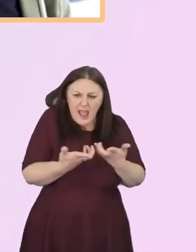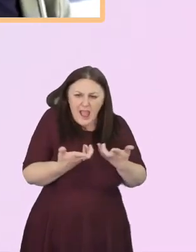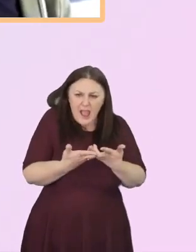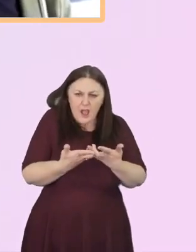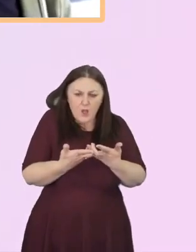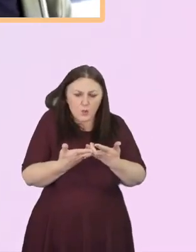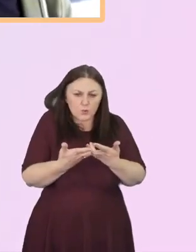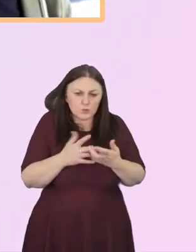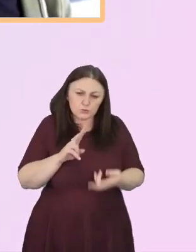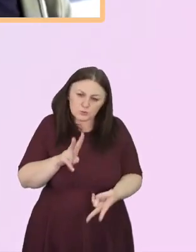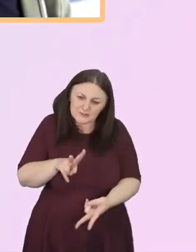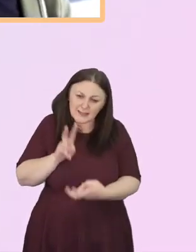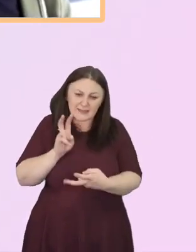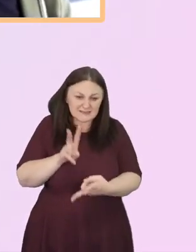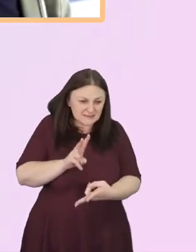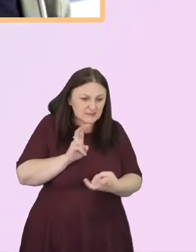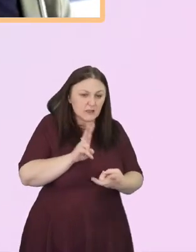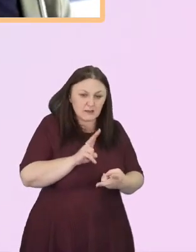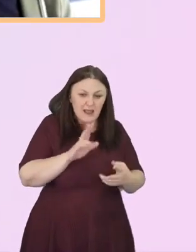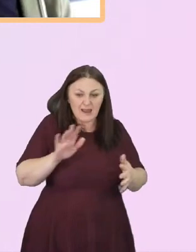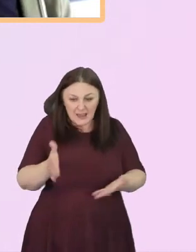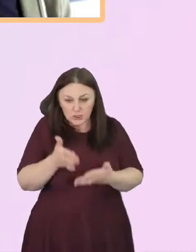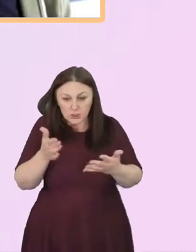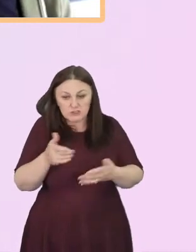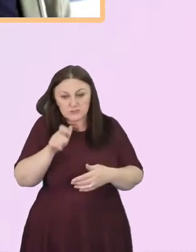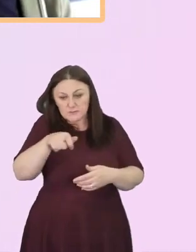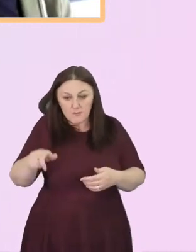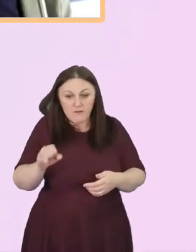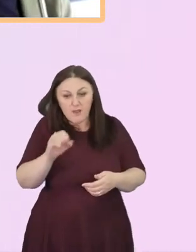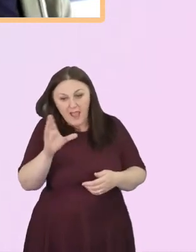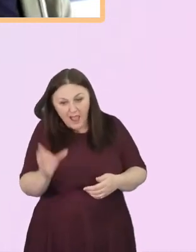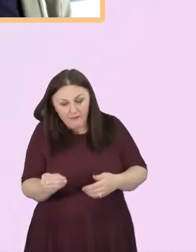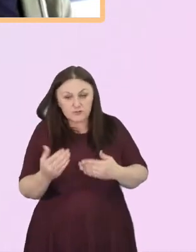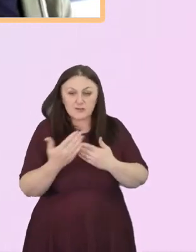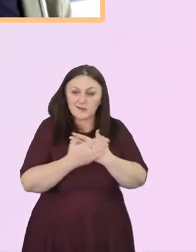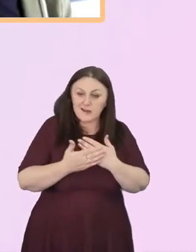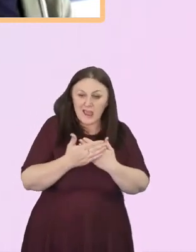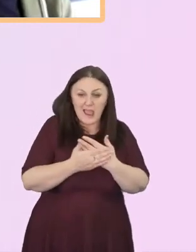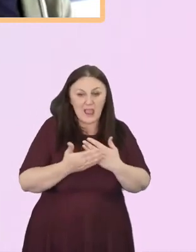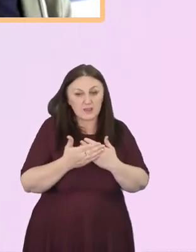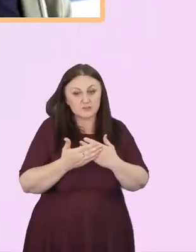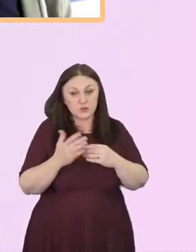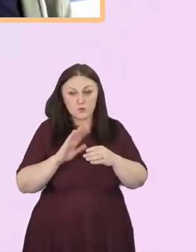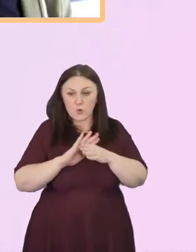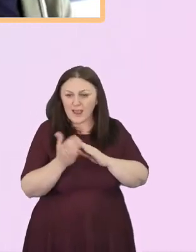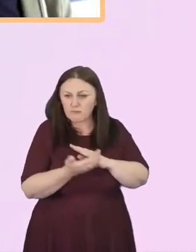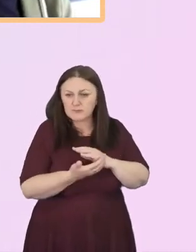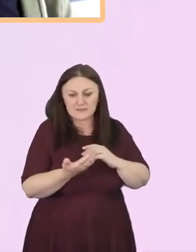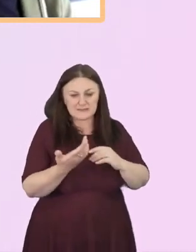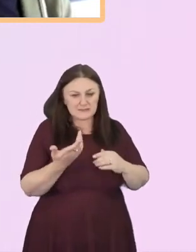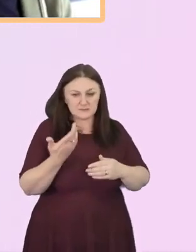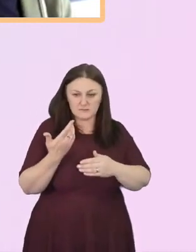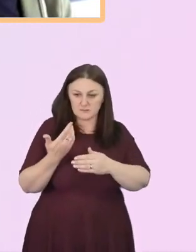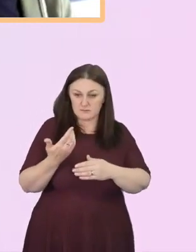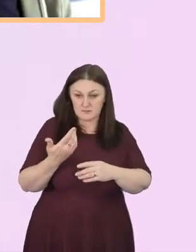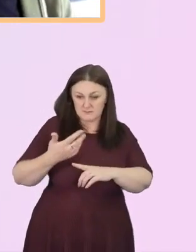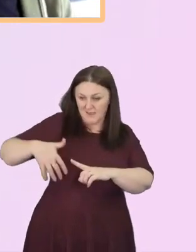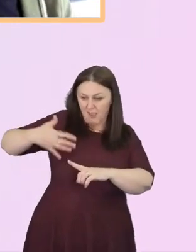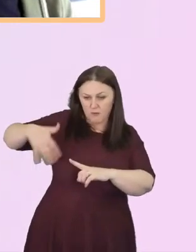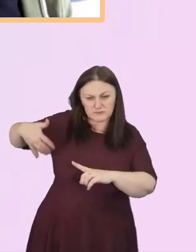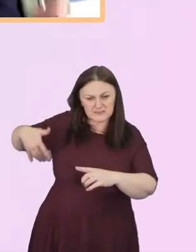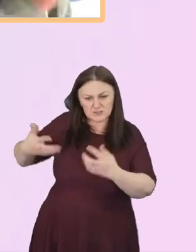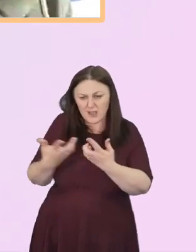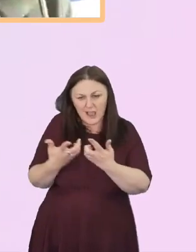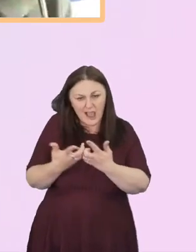we can then encourage those of African, Asian or Caribbean heritage to step up into leadership. What